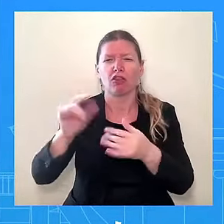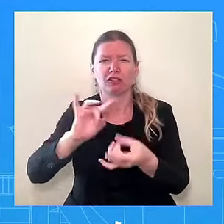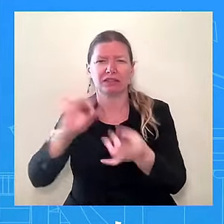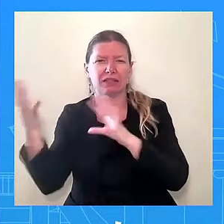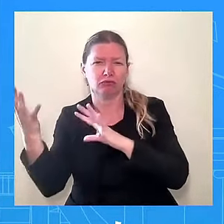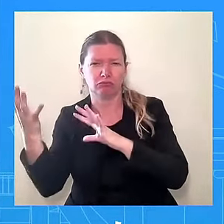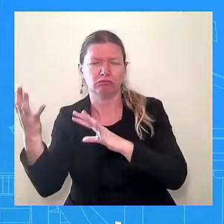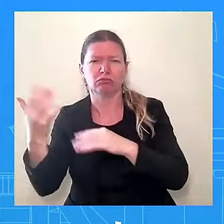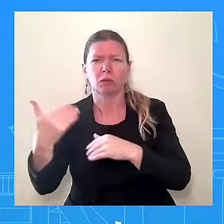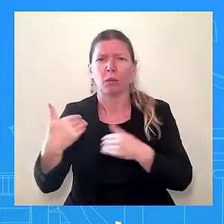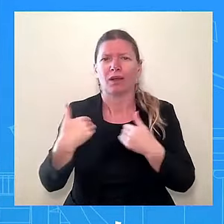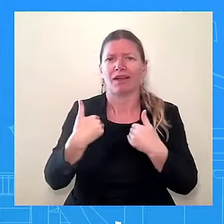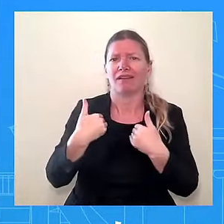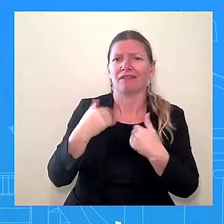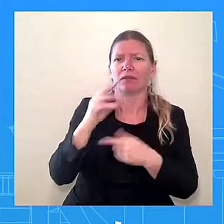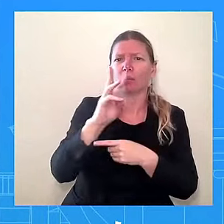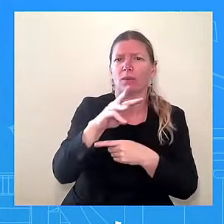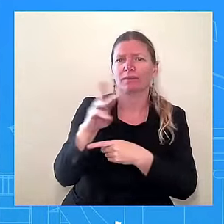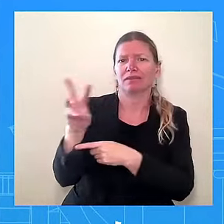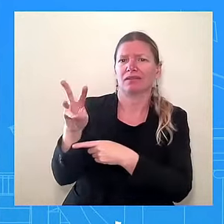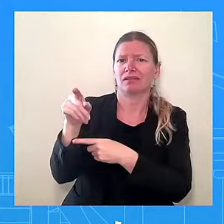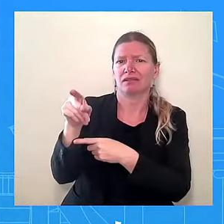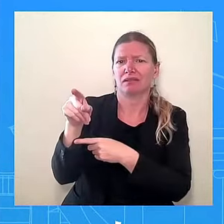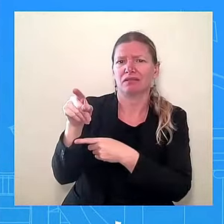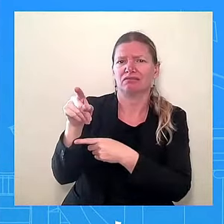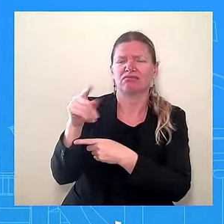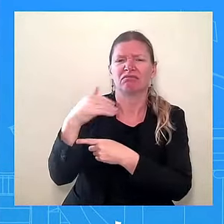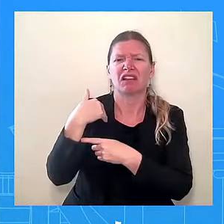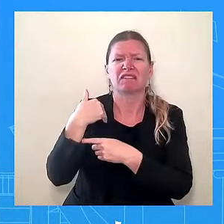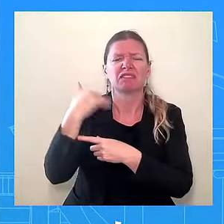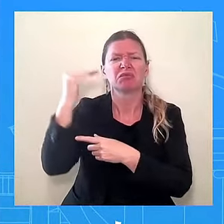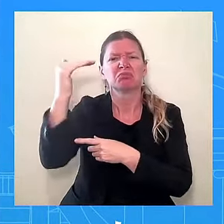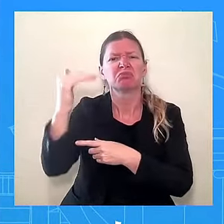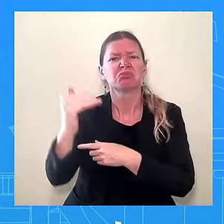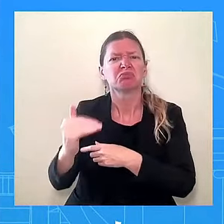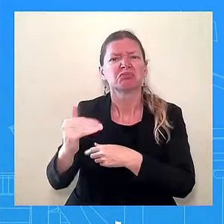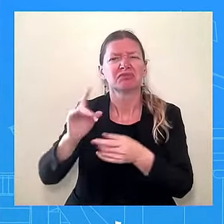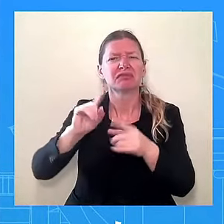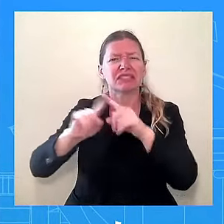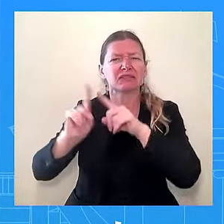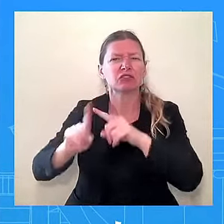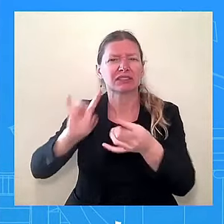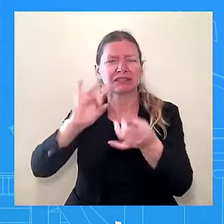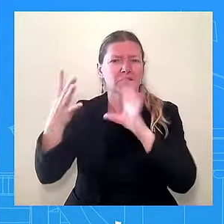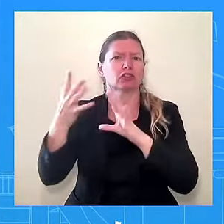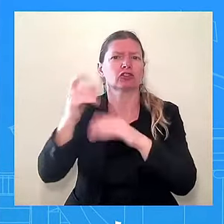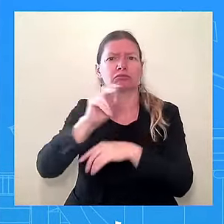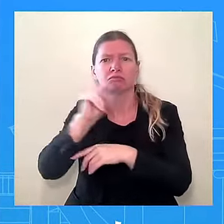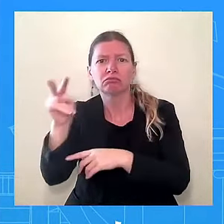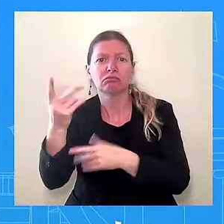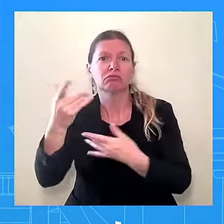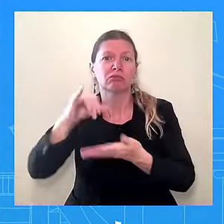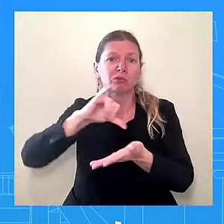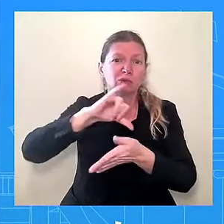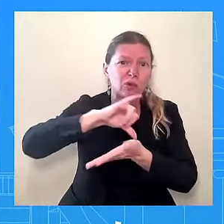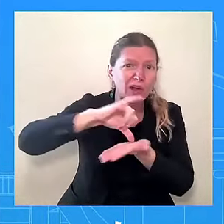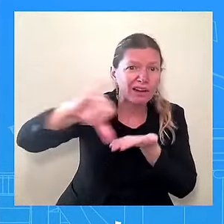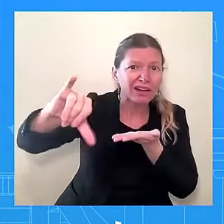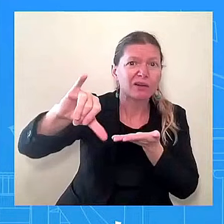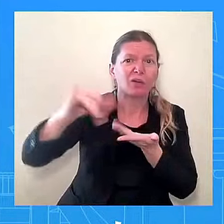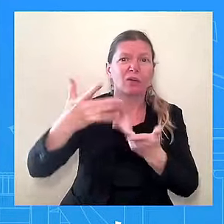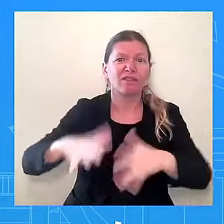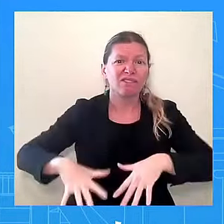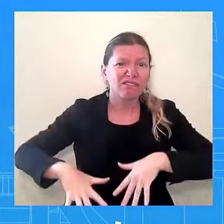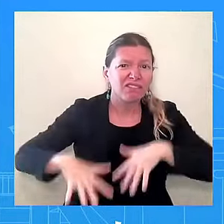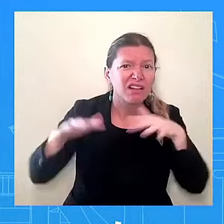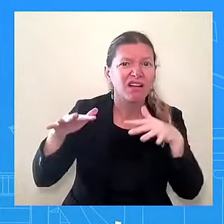tornado or a flood or whatever it might be, what programs are available. The fact that we have that document would suggest that we are aware of the